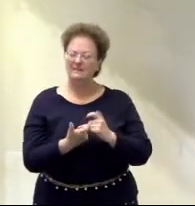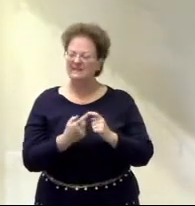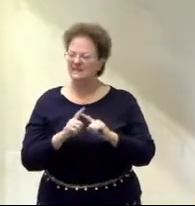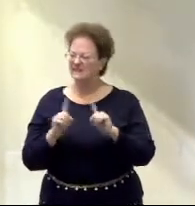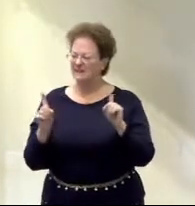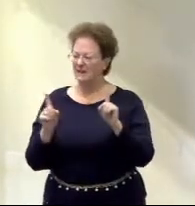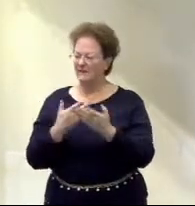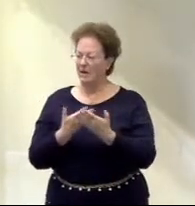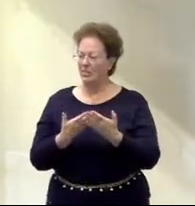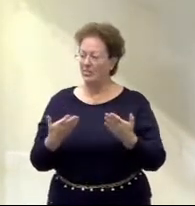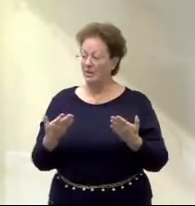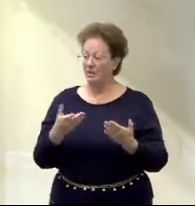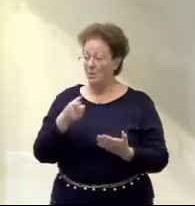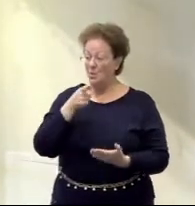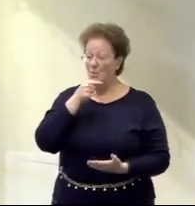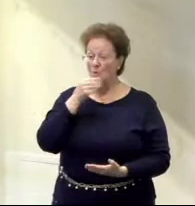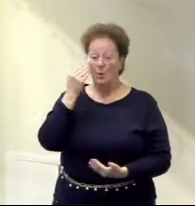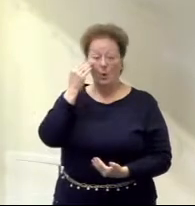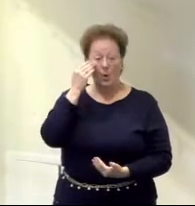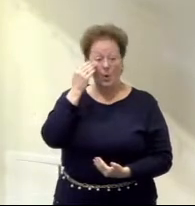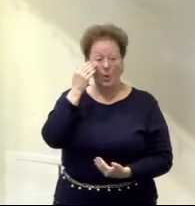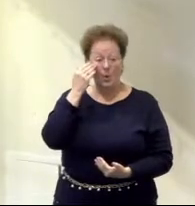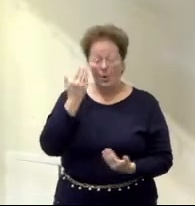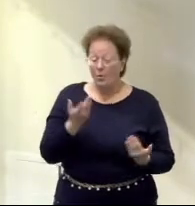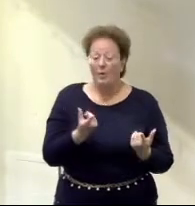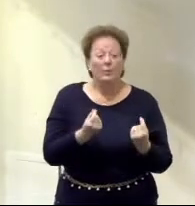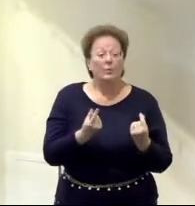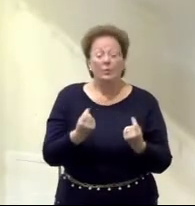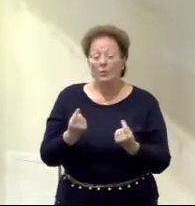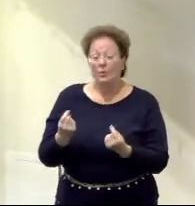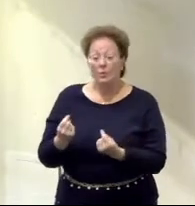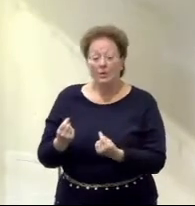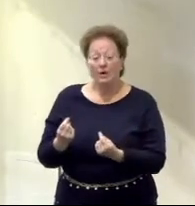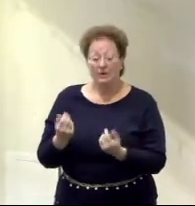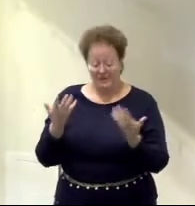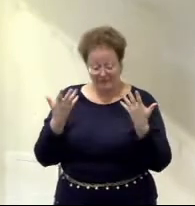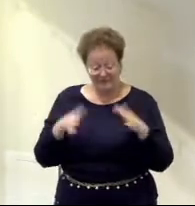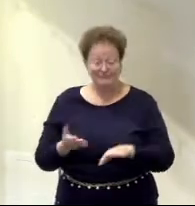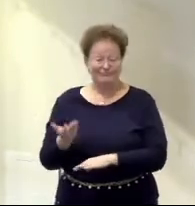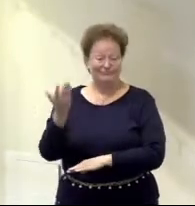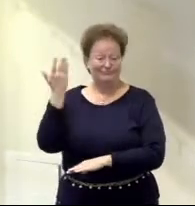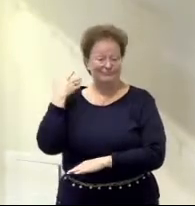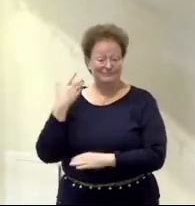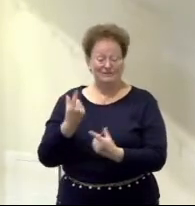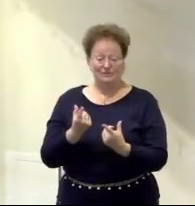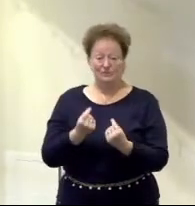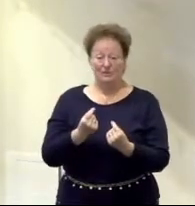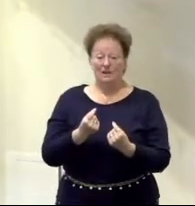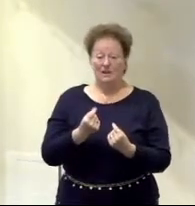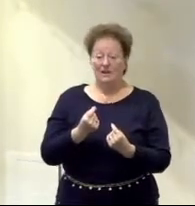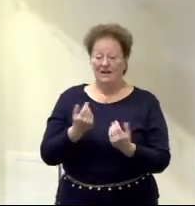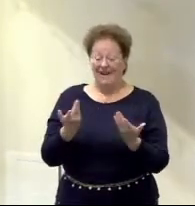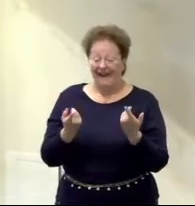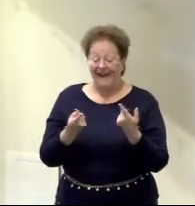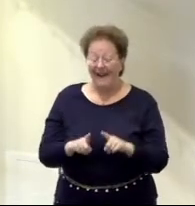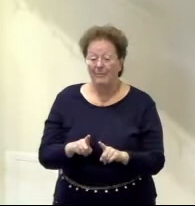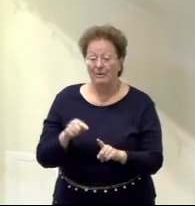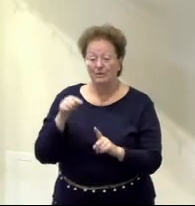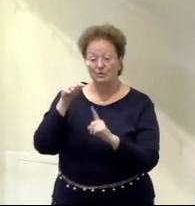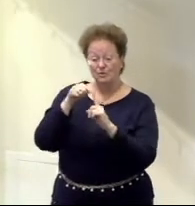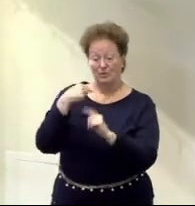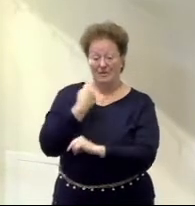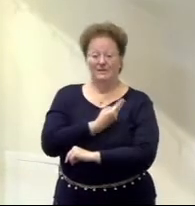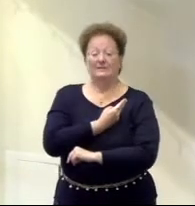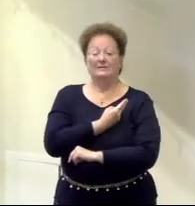things, by who we know, by what we do, by what we've done, by what's been done to us or for us,